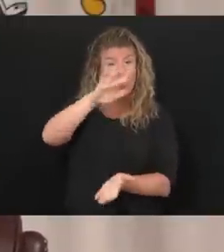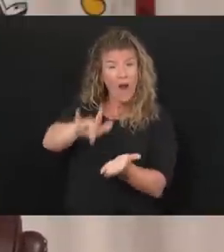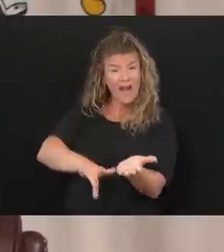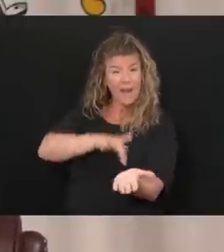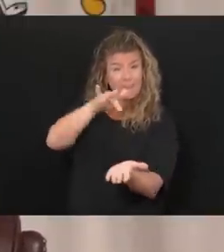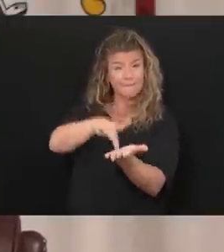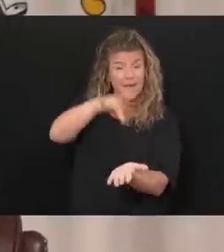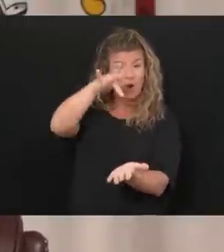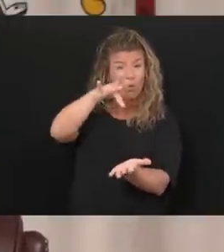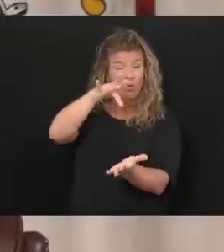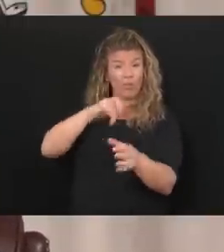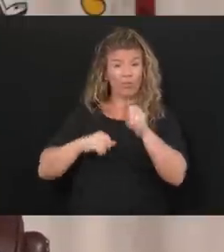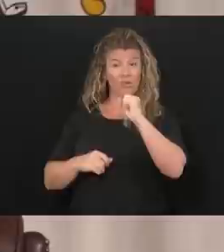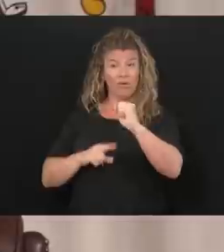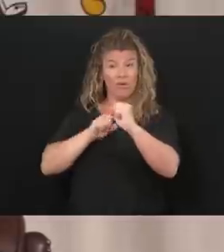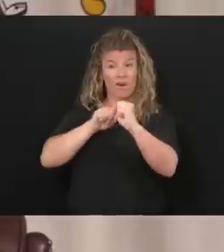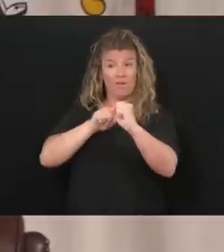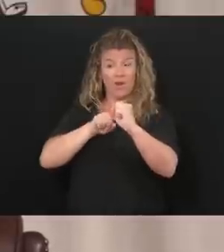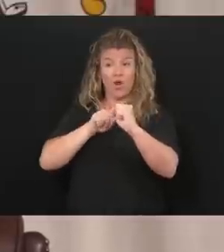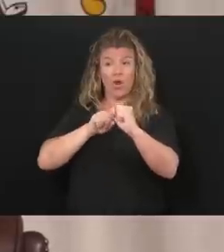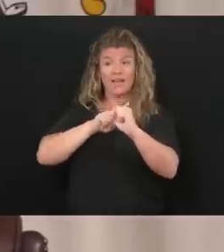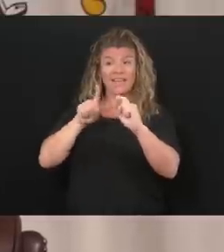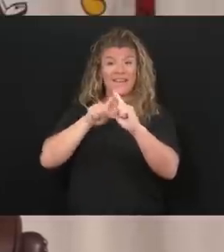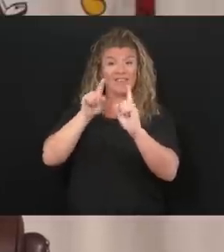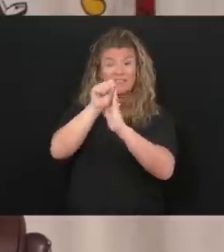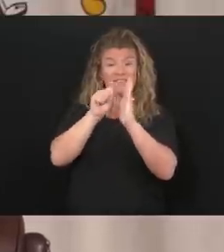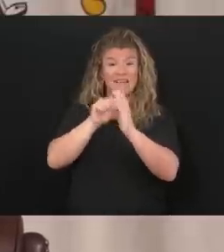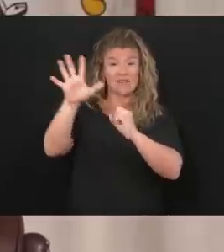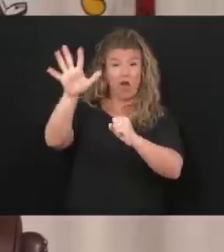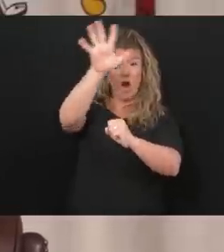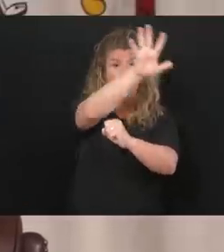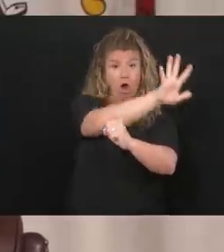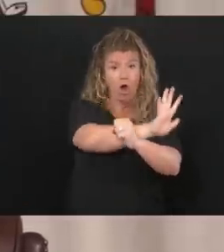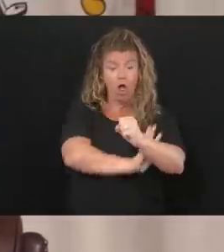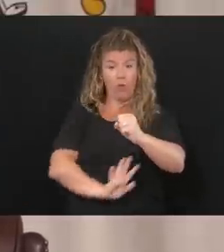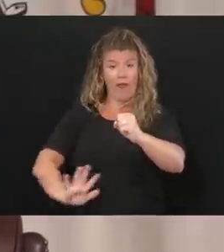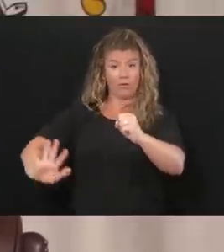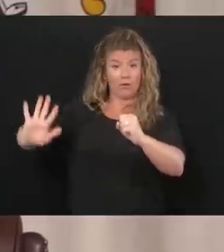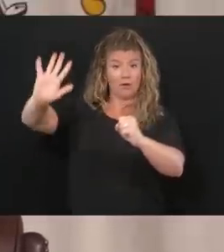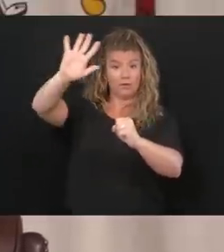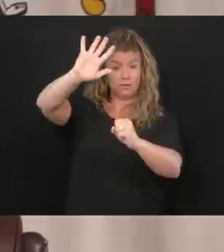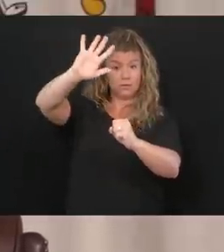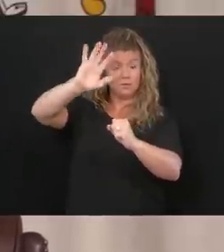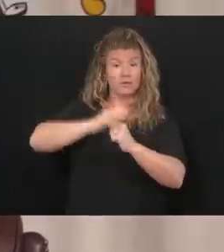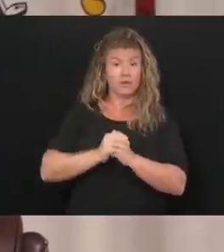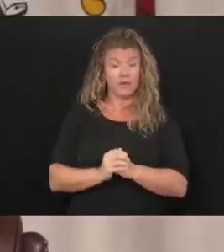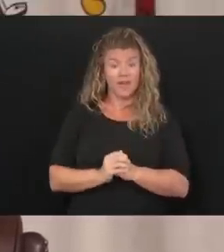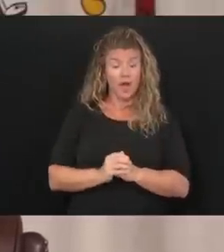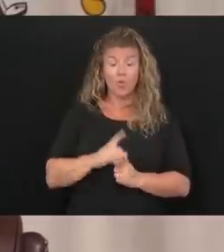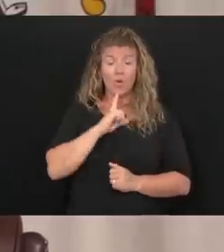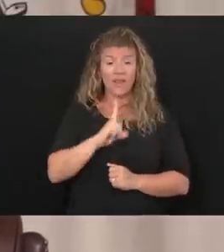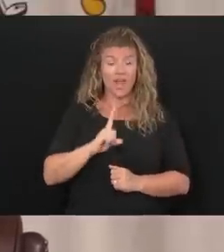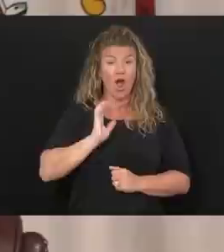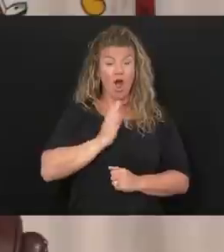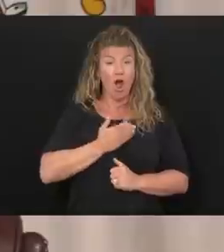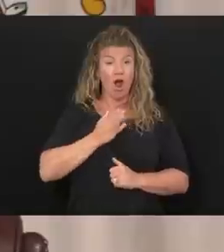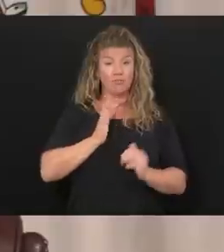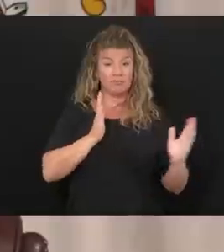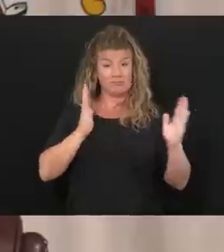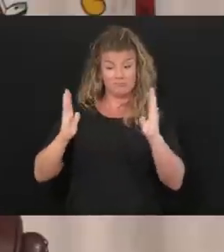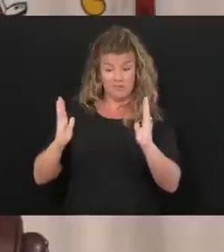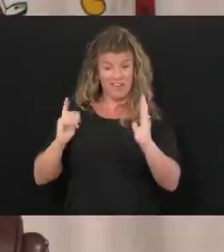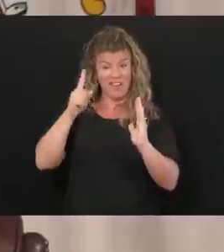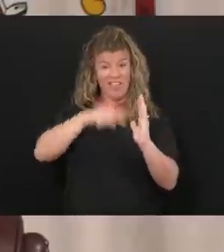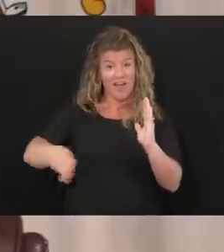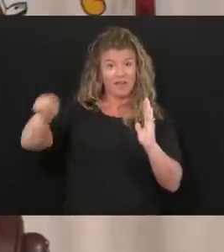with border counties all the way around our state. I said, we're within a rock's throw at two-thirds of the